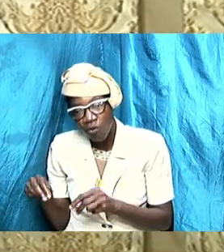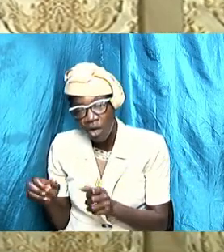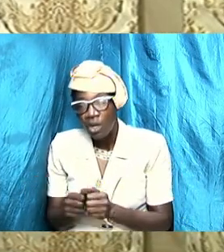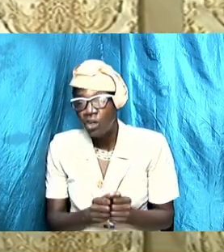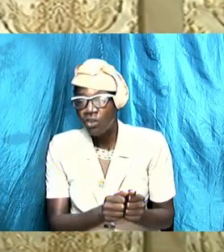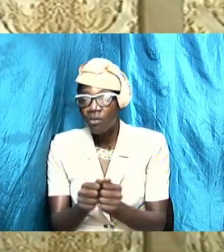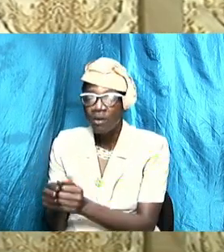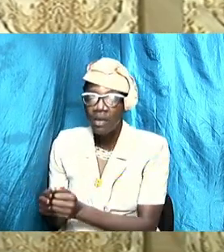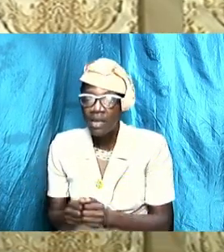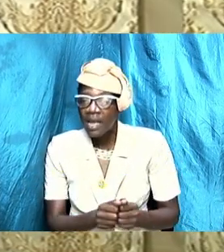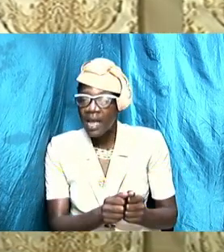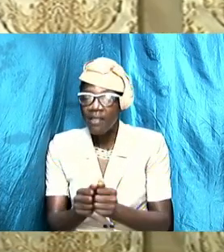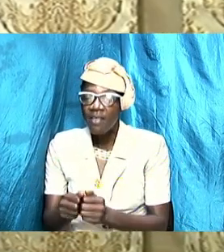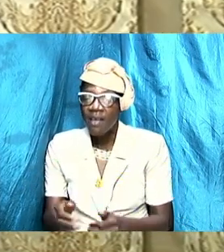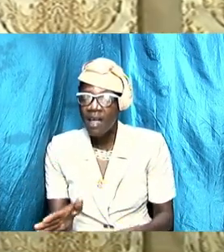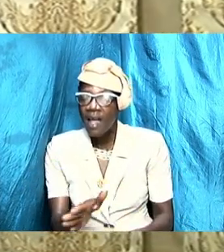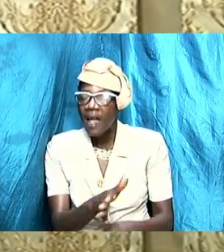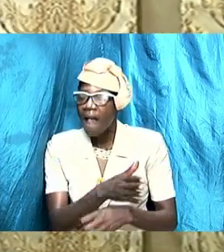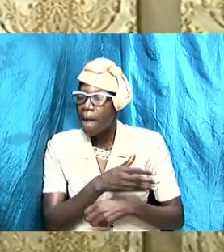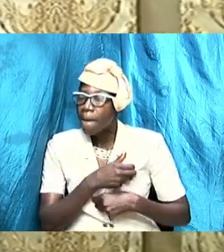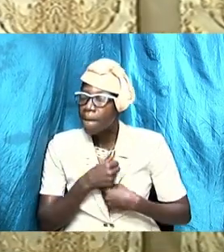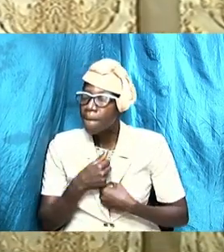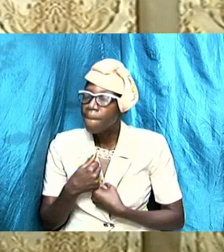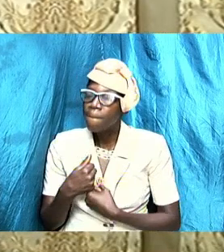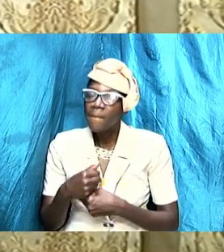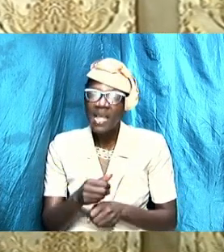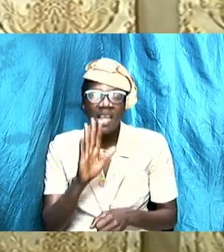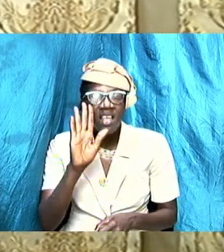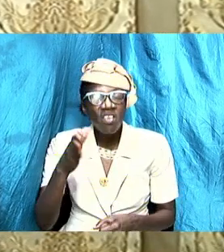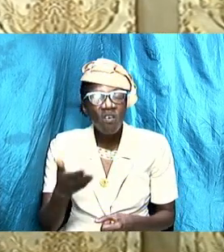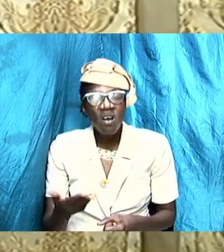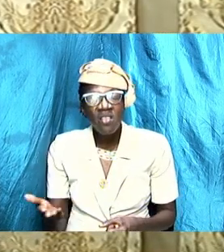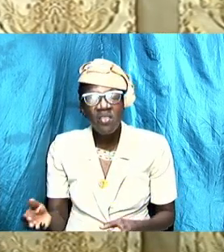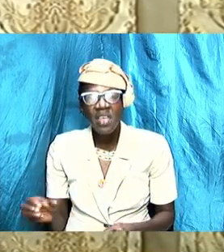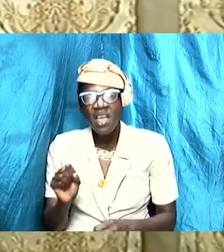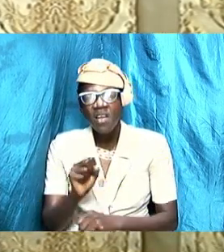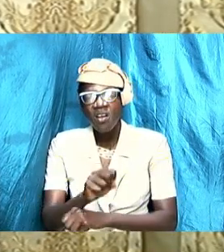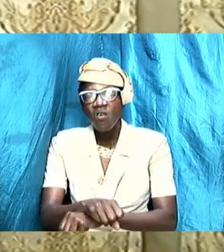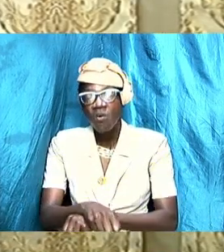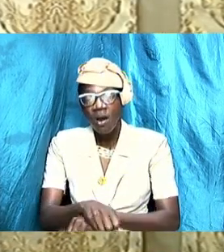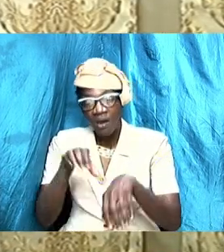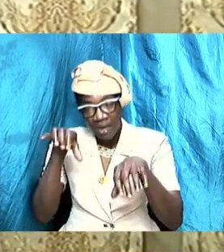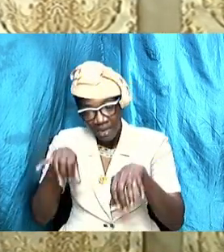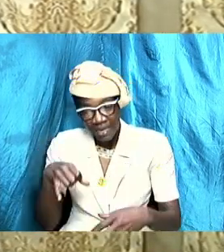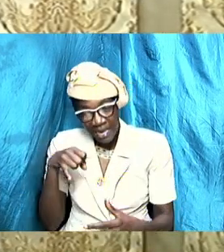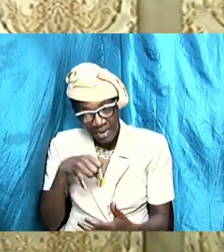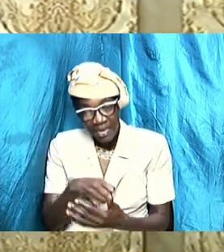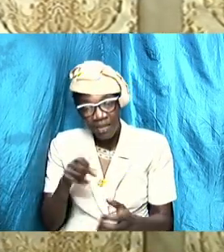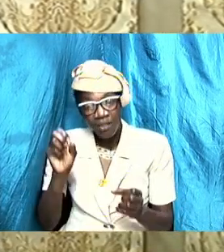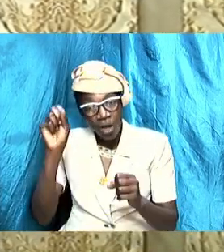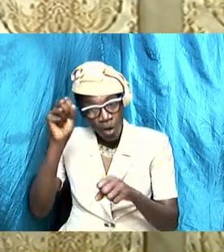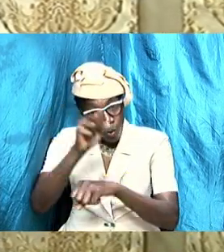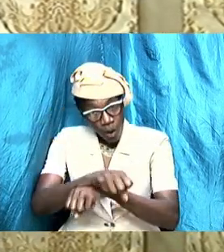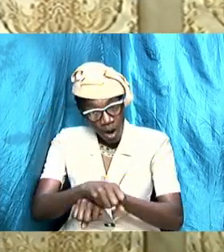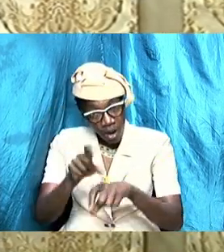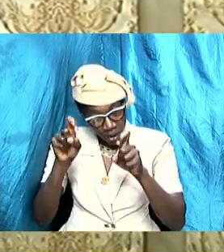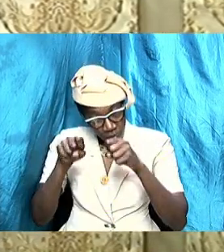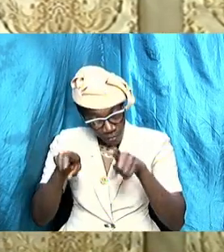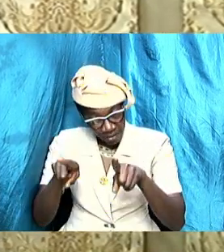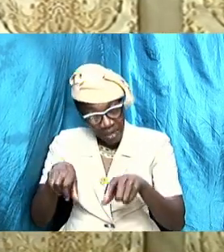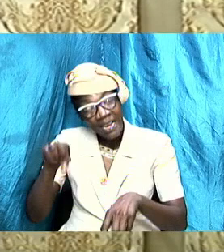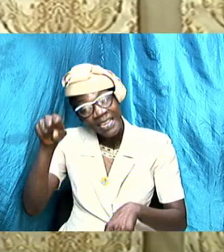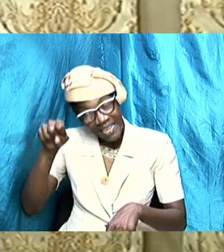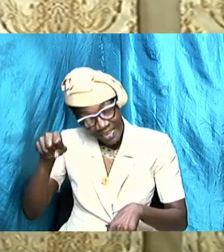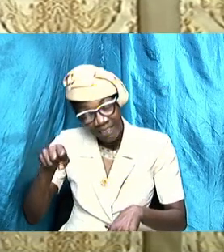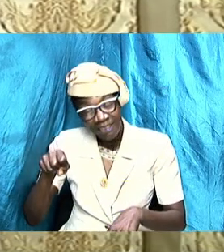and make your thing work. Can it work? Yes, it can. Is it